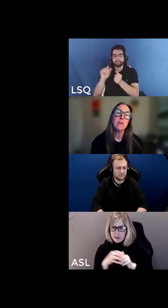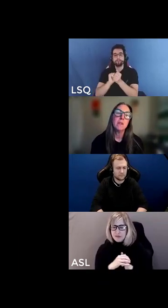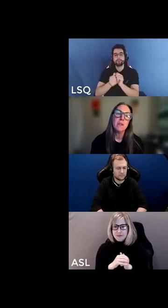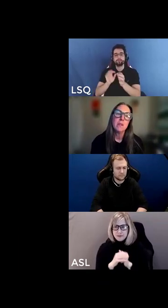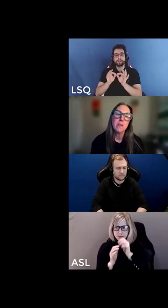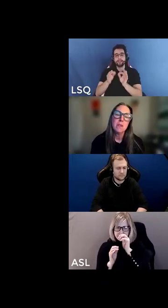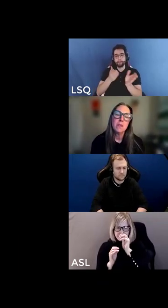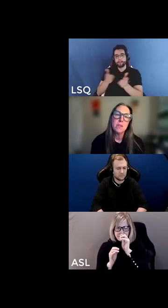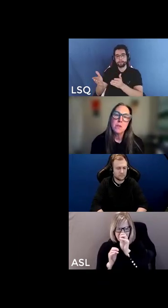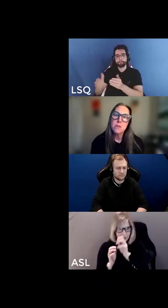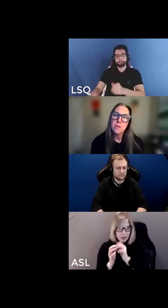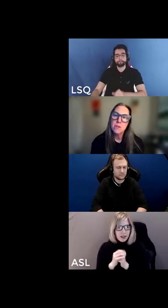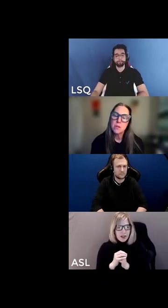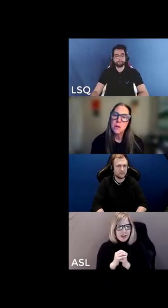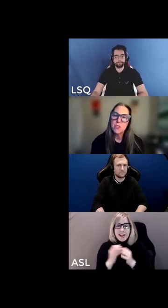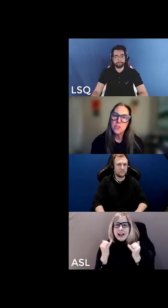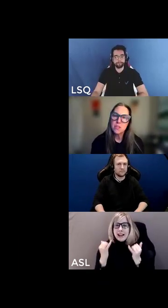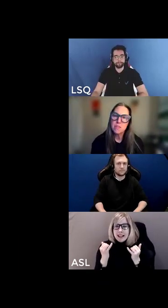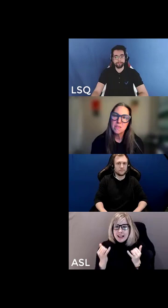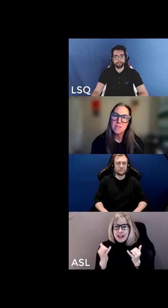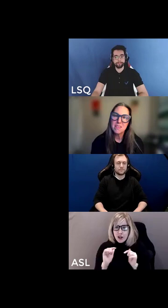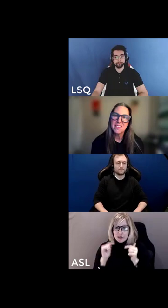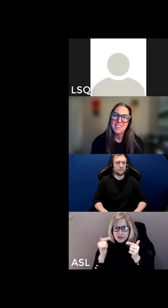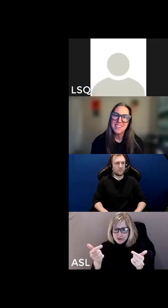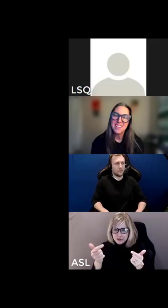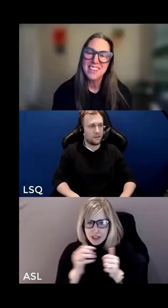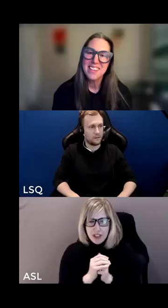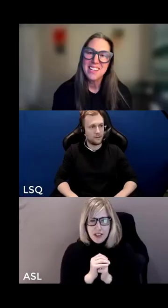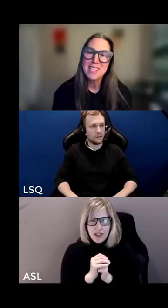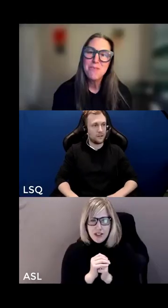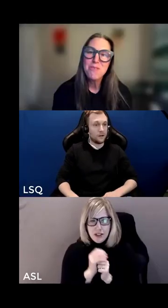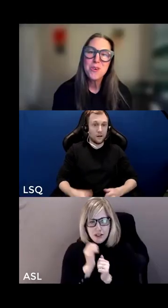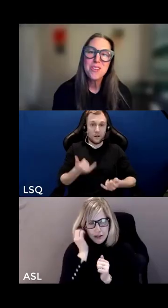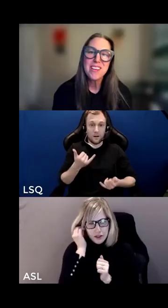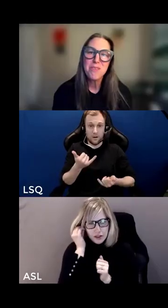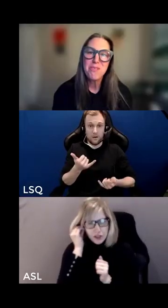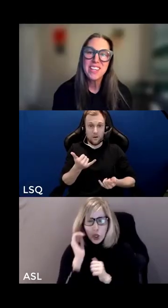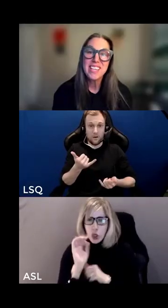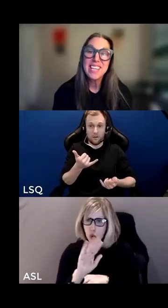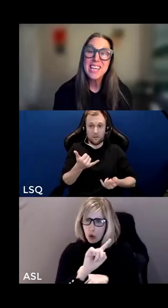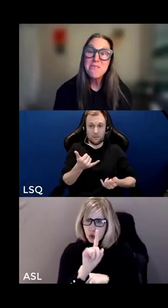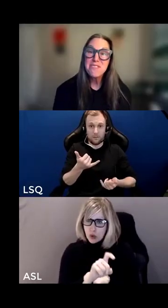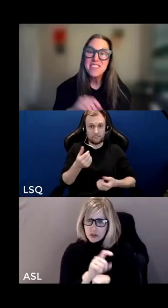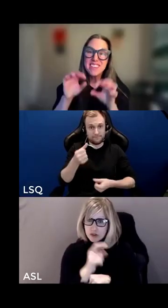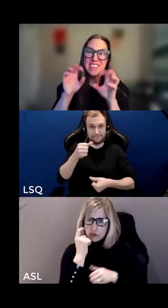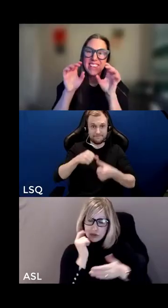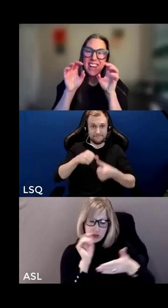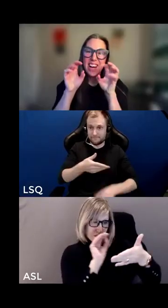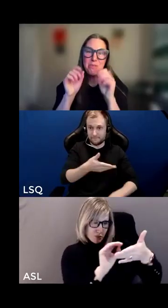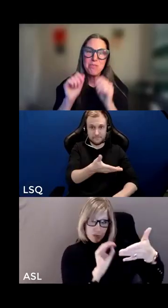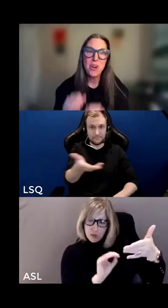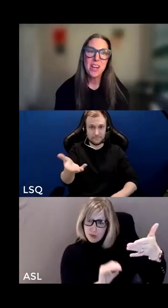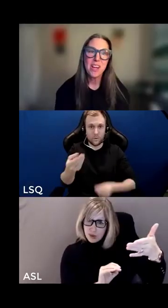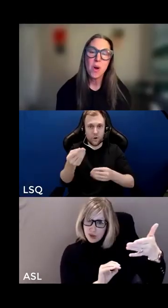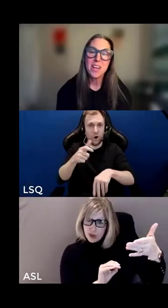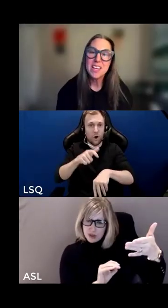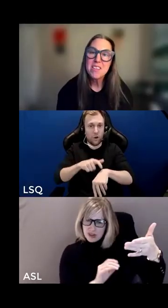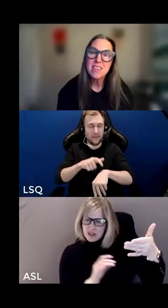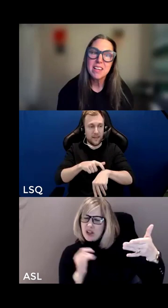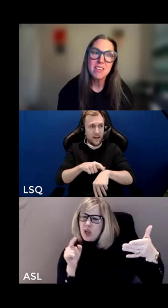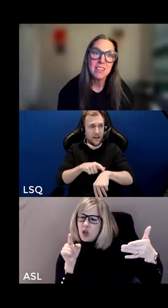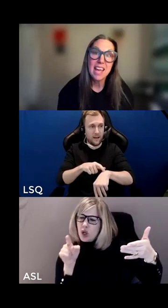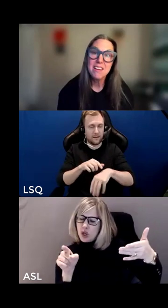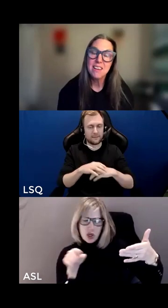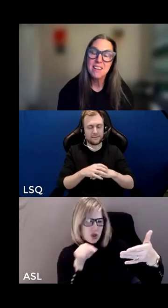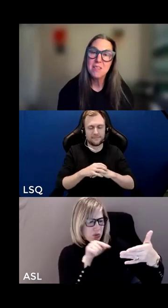turn to your questions and give yourself the gift of noting what